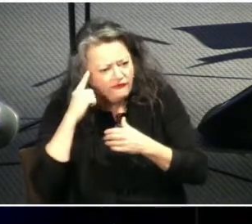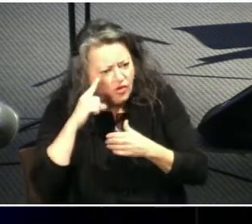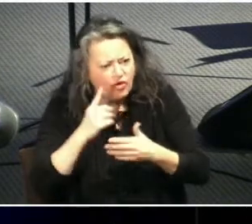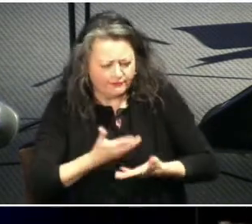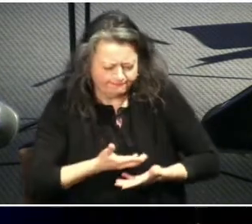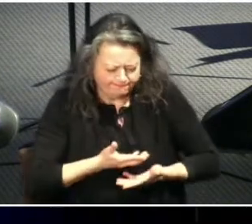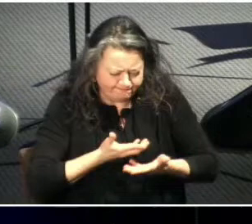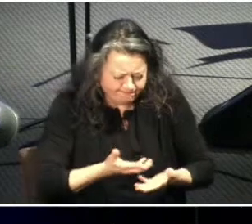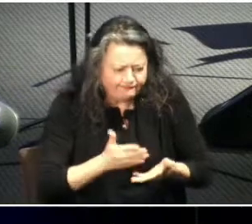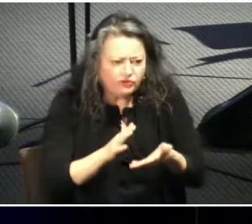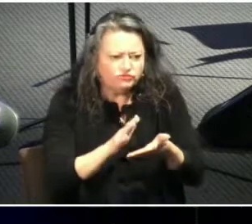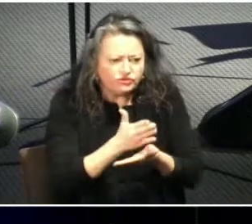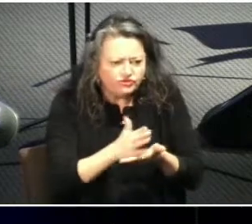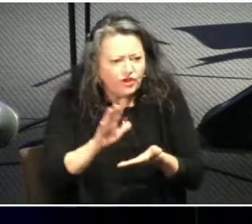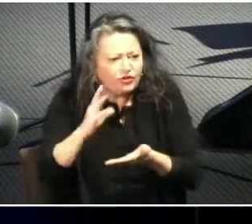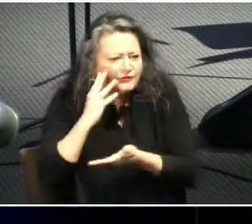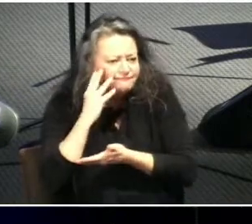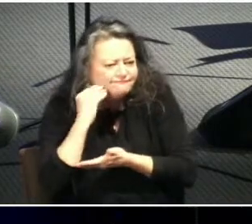well appreciate it thank you